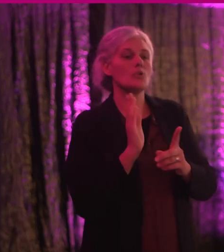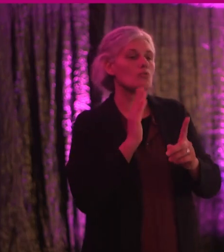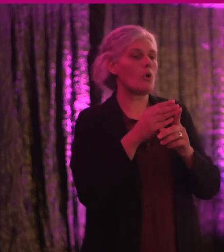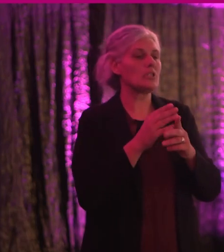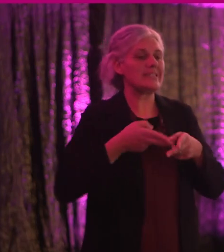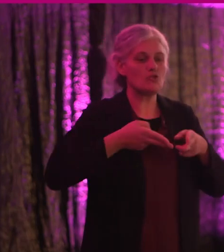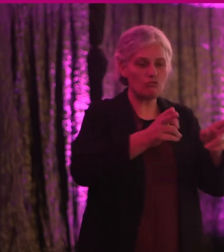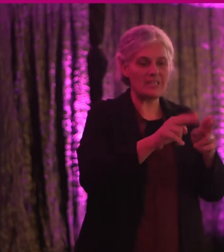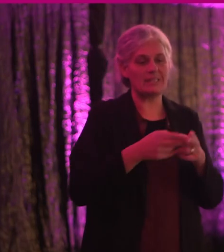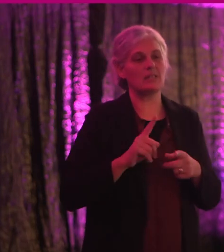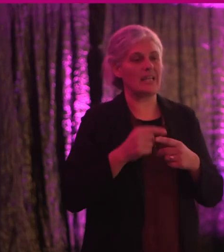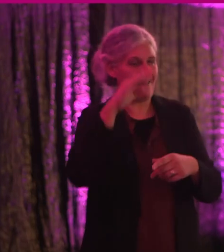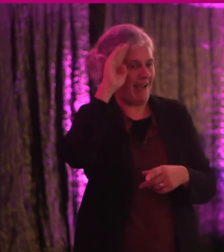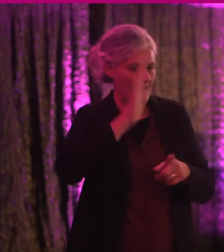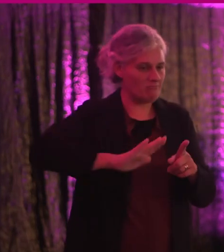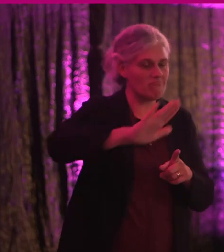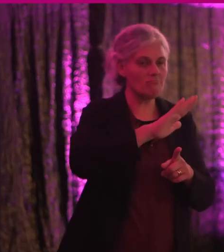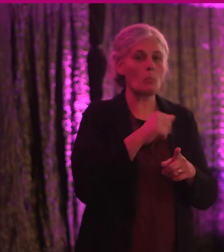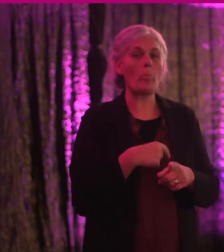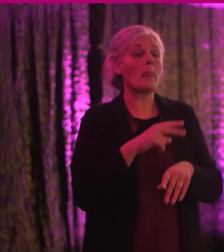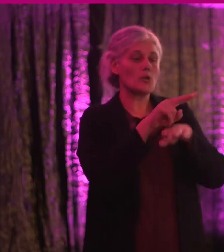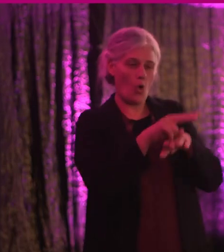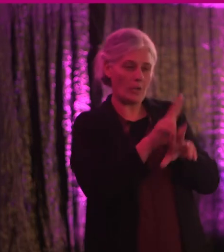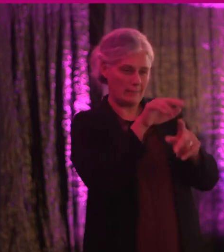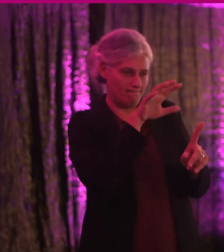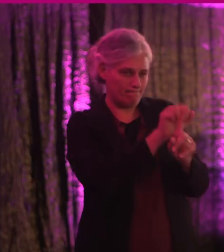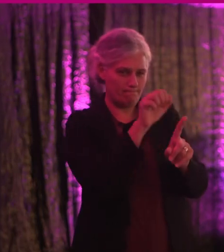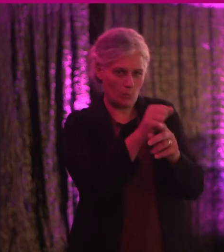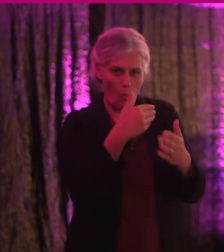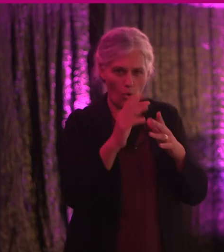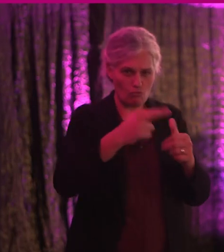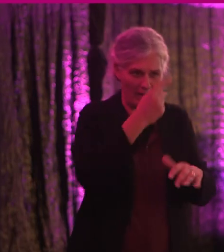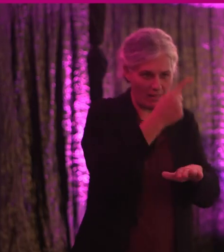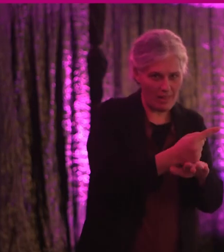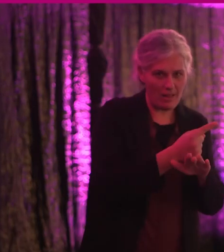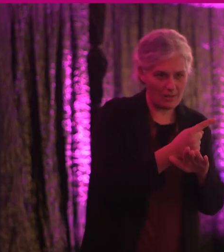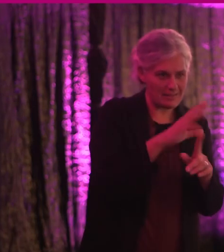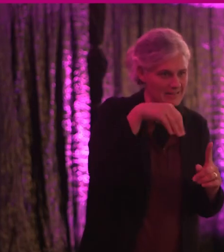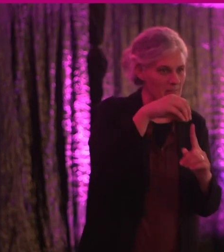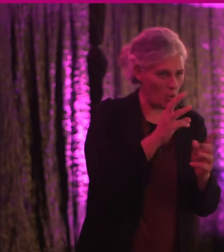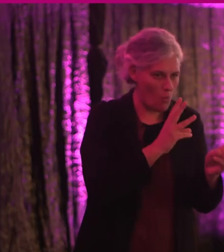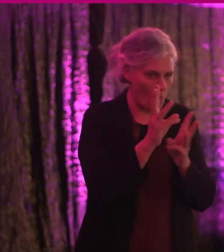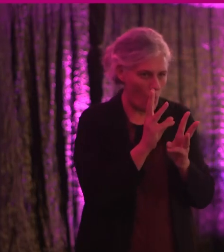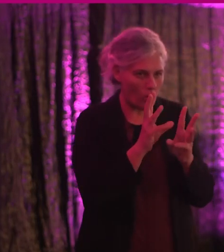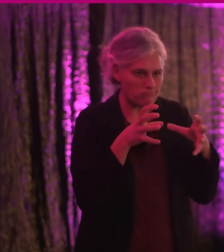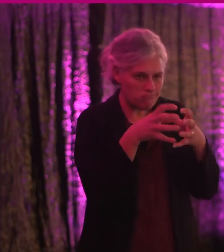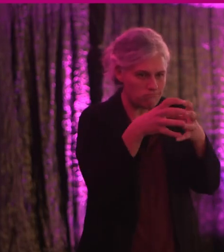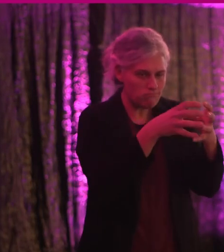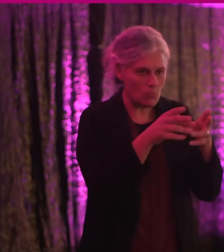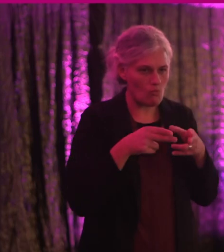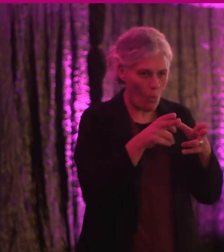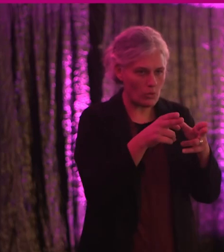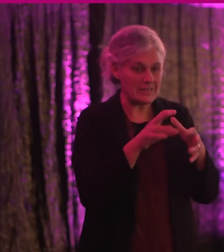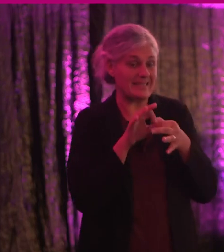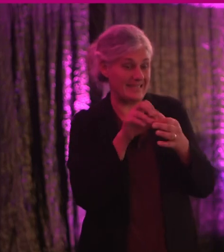streets in Ireland. This audit tool can be used to capture the existing conditions of a specified walking route in relation